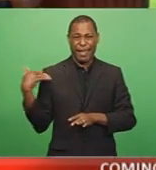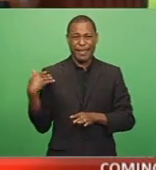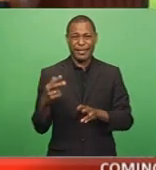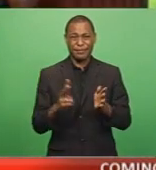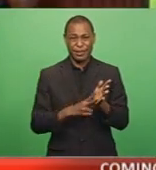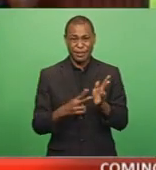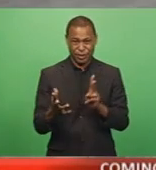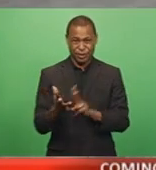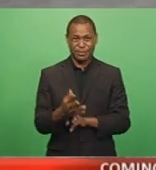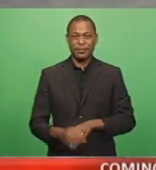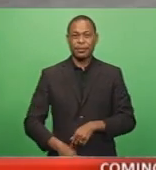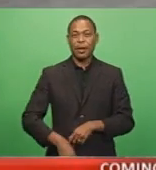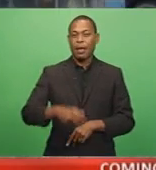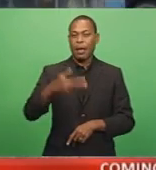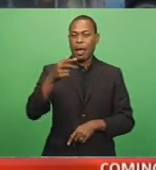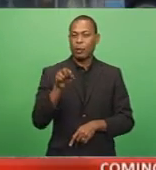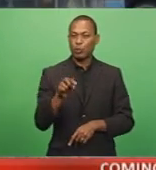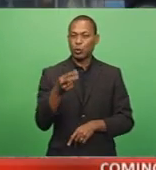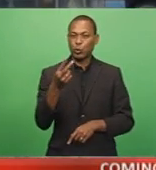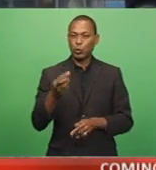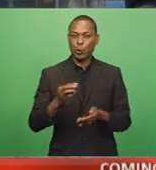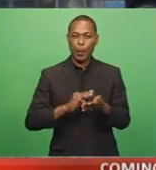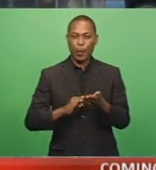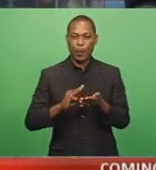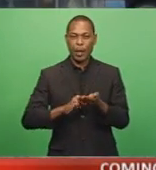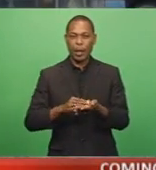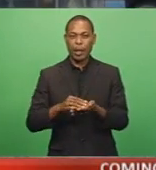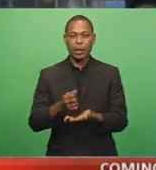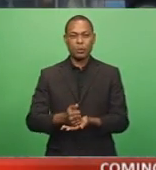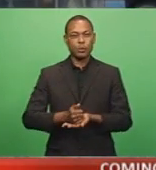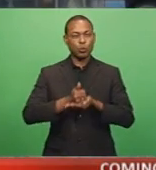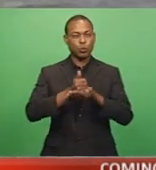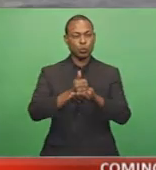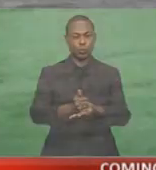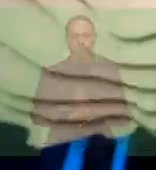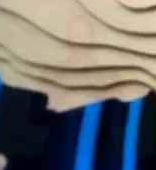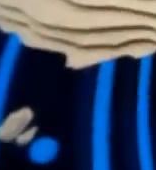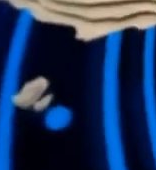An $8.2 million investment at Lopoka Port.